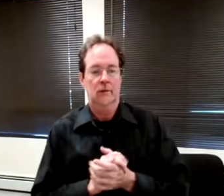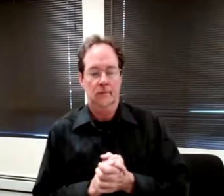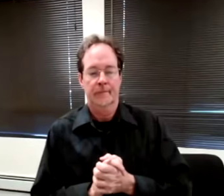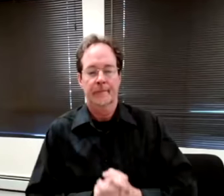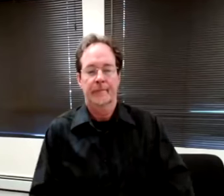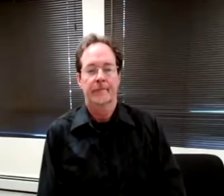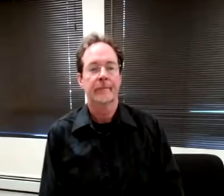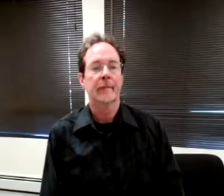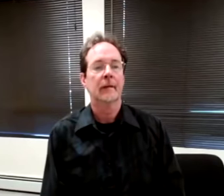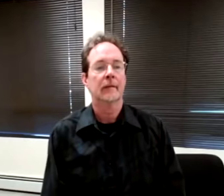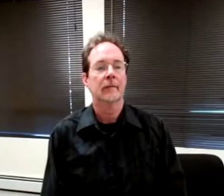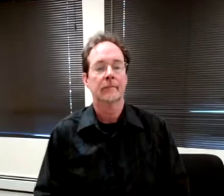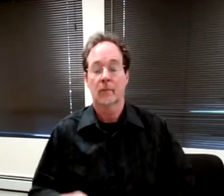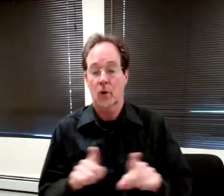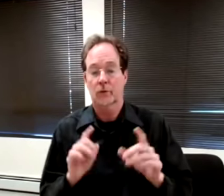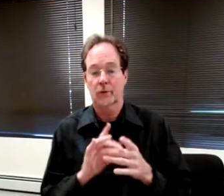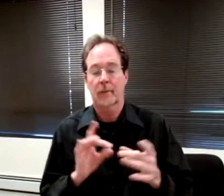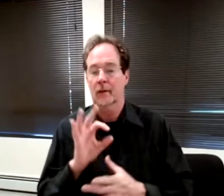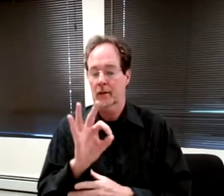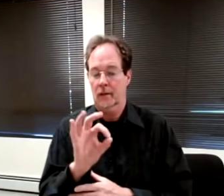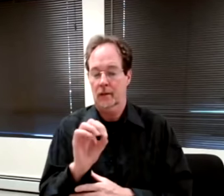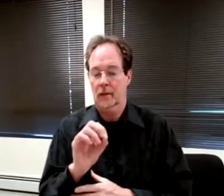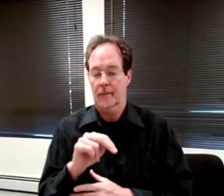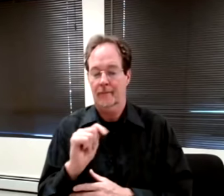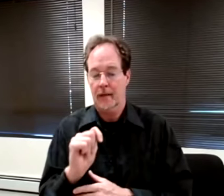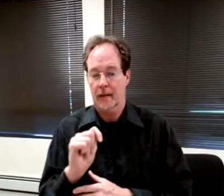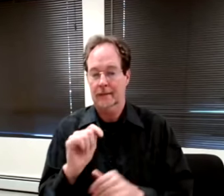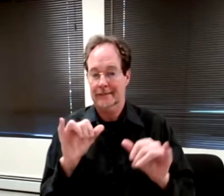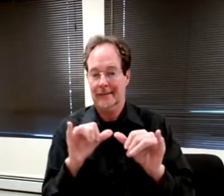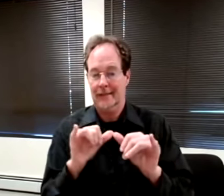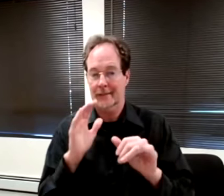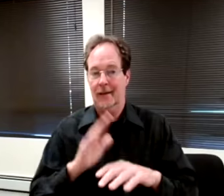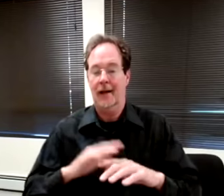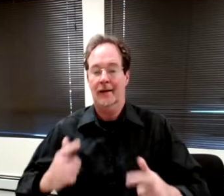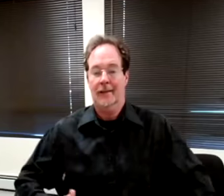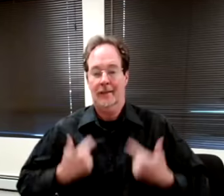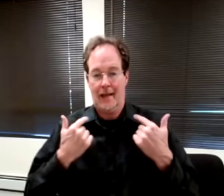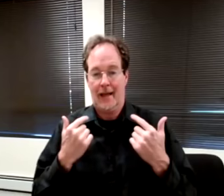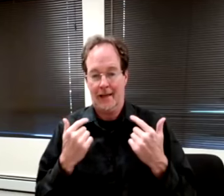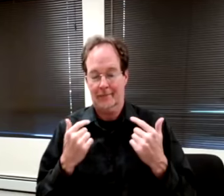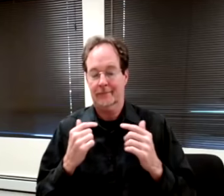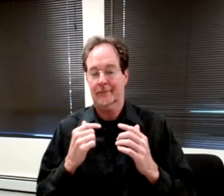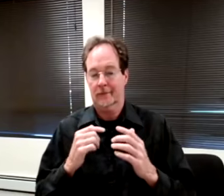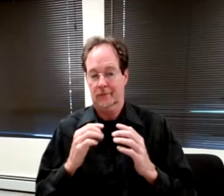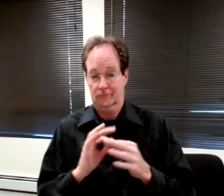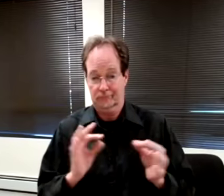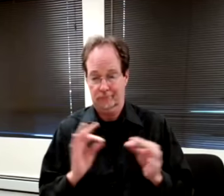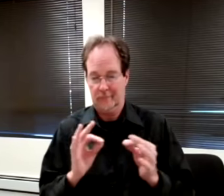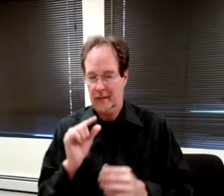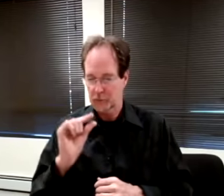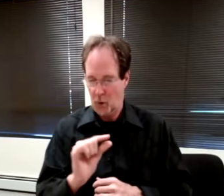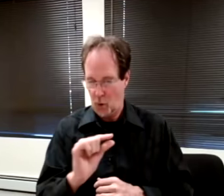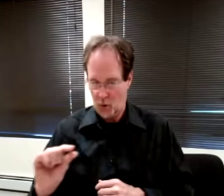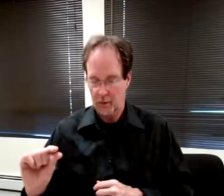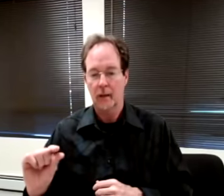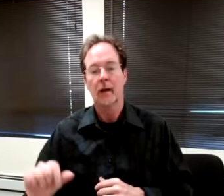We also had a comment that the font size on the live transcripts was a bit small and others pointed out that you can